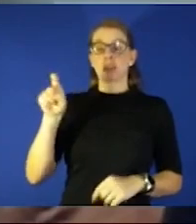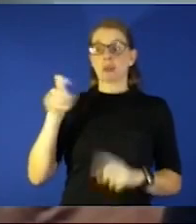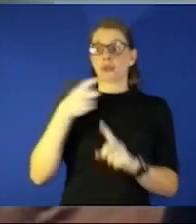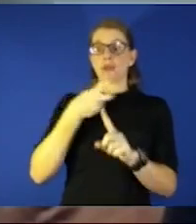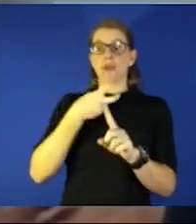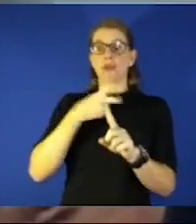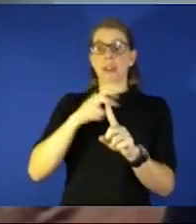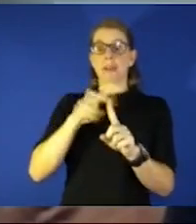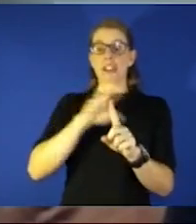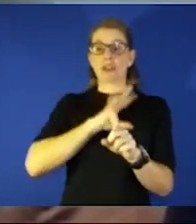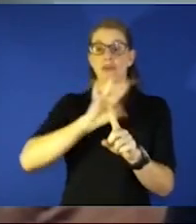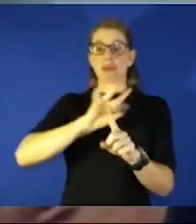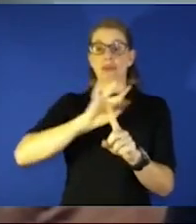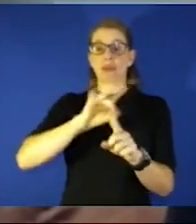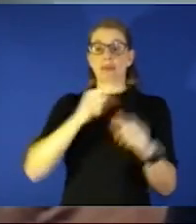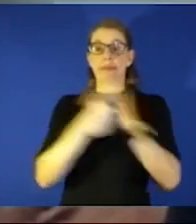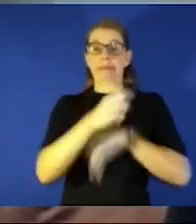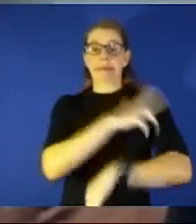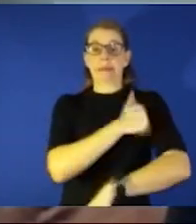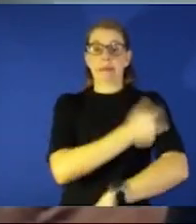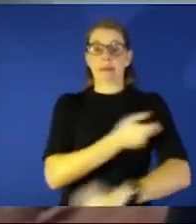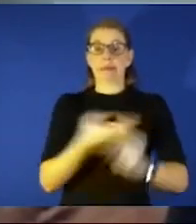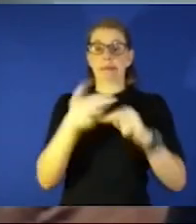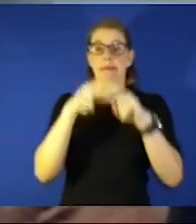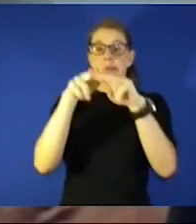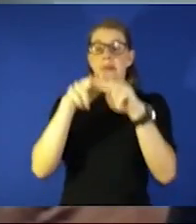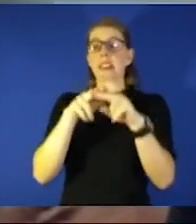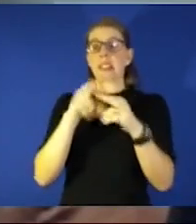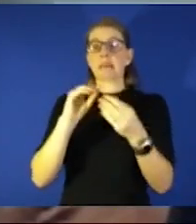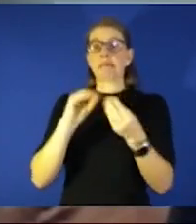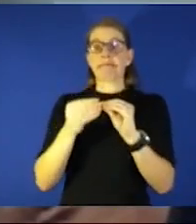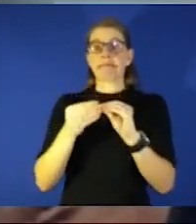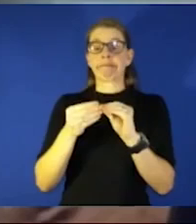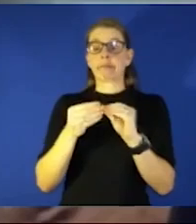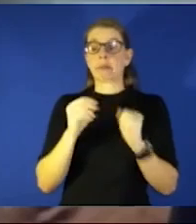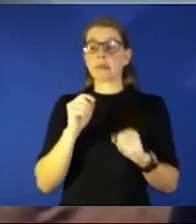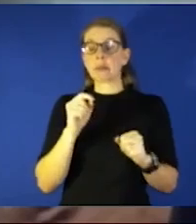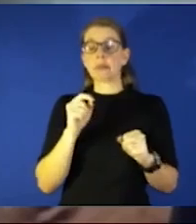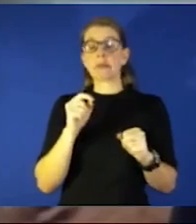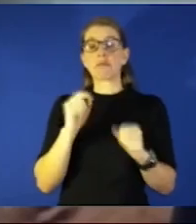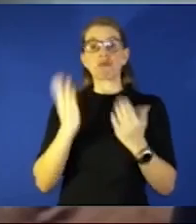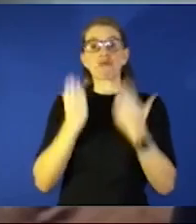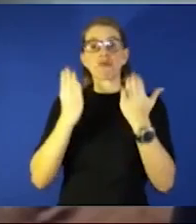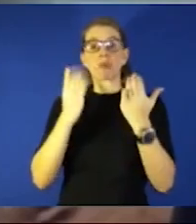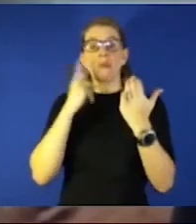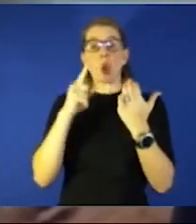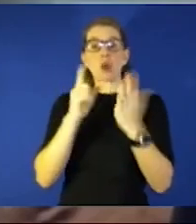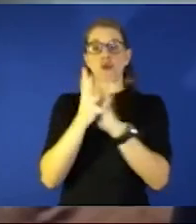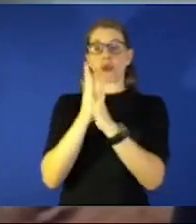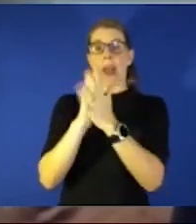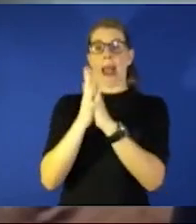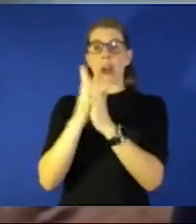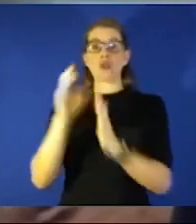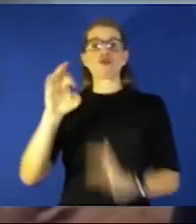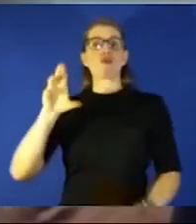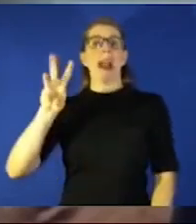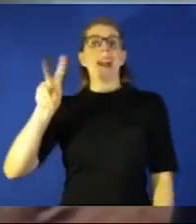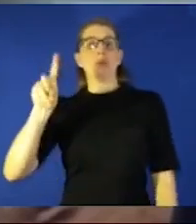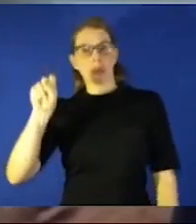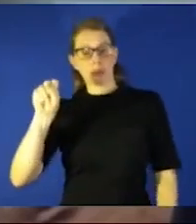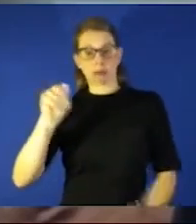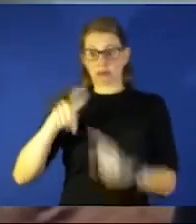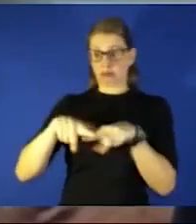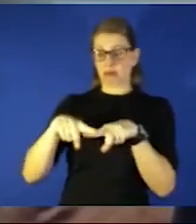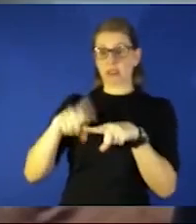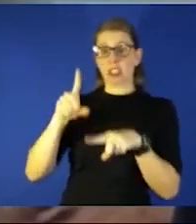hospitalizations um at the numbers they are what are your recommendations for crowds does this vary depending on vaccination